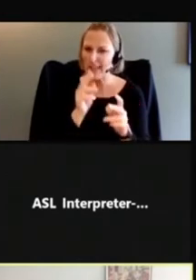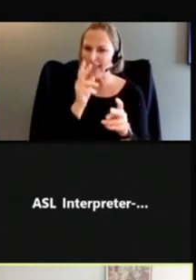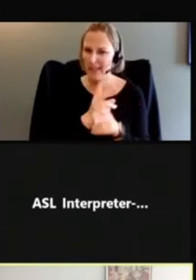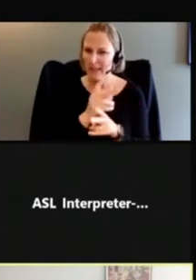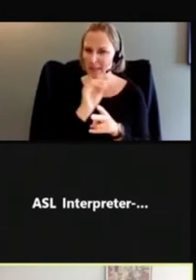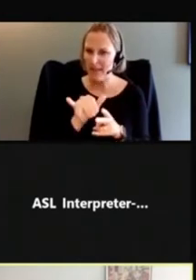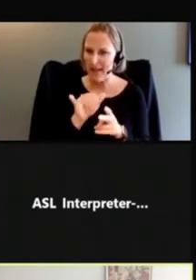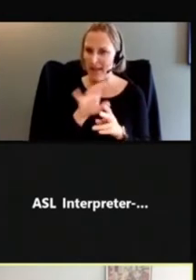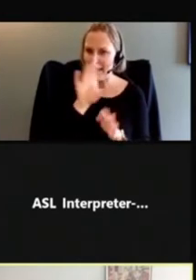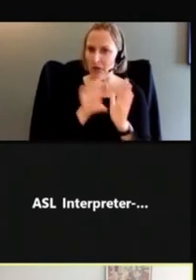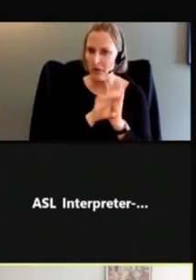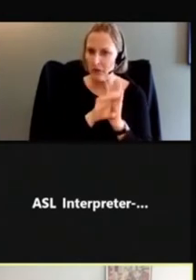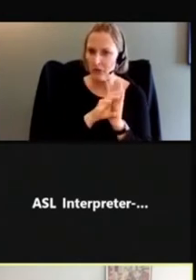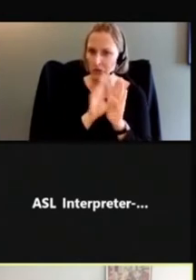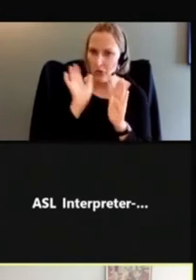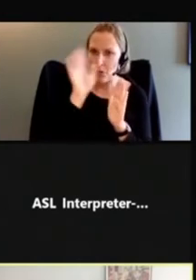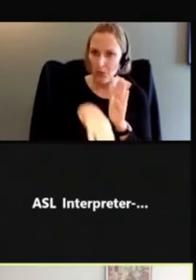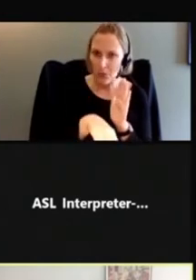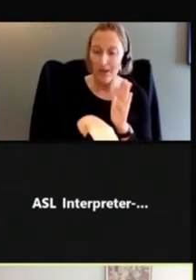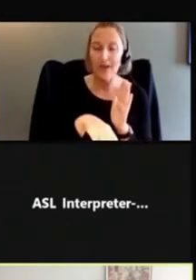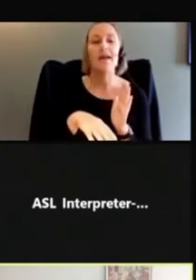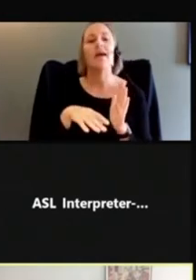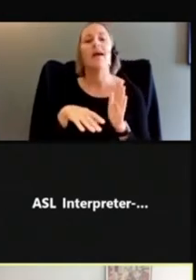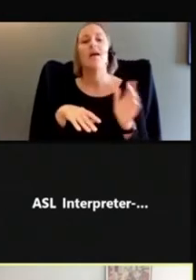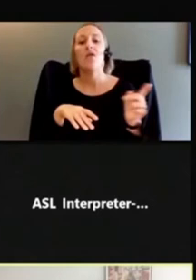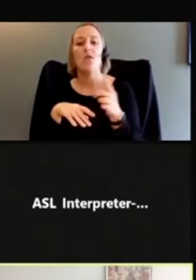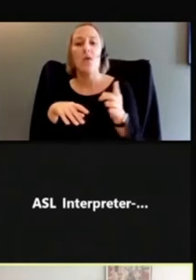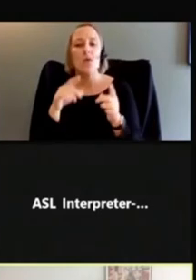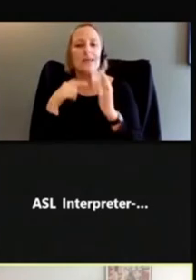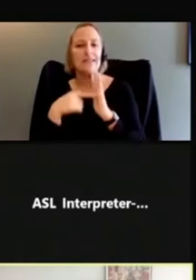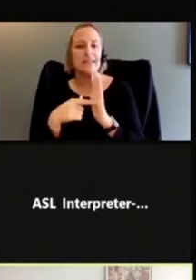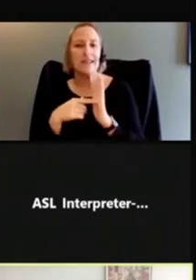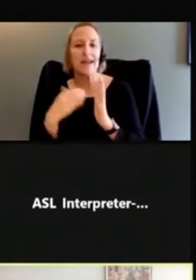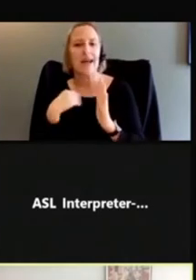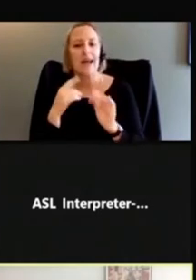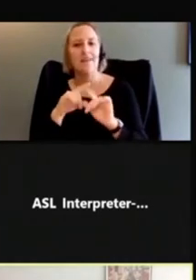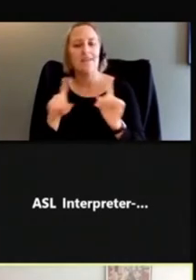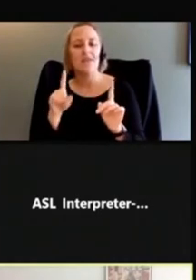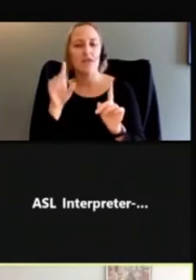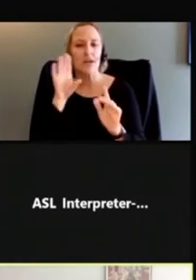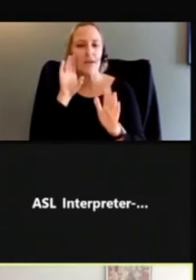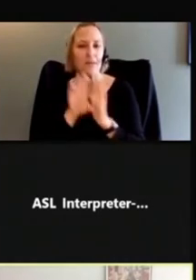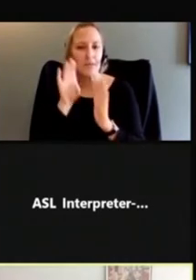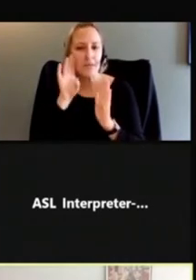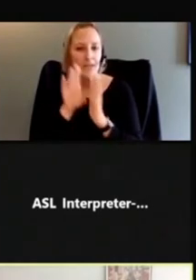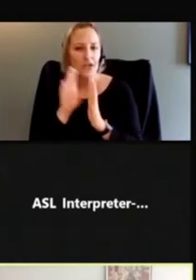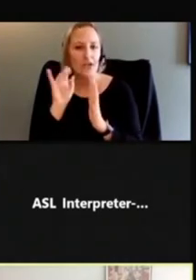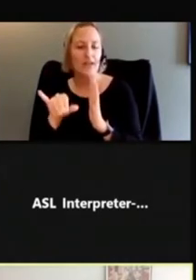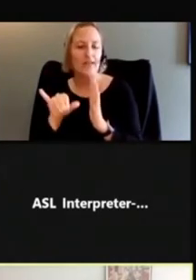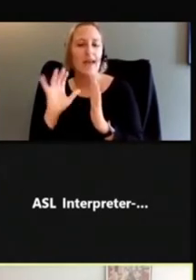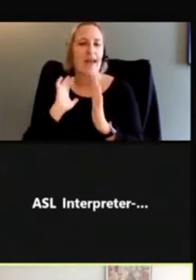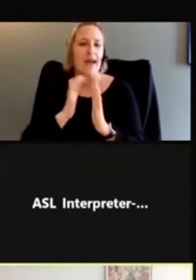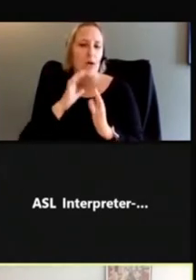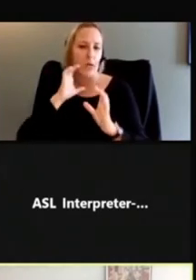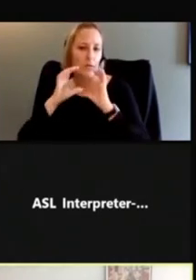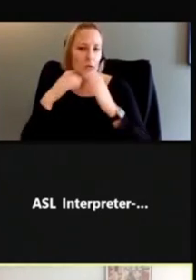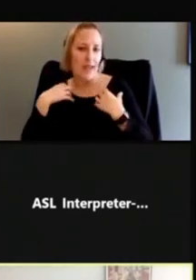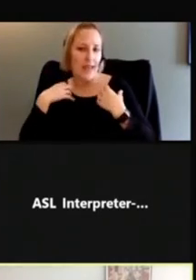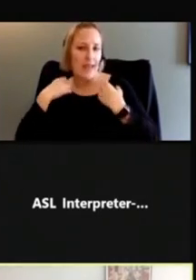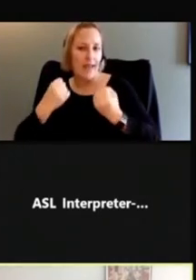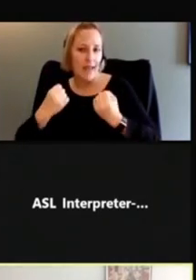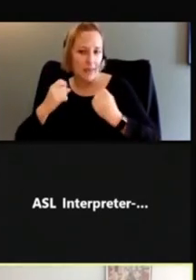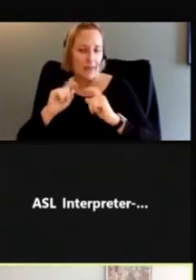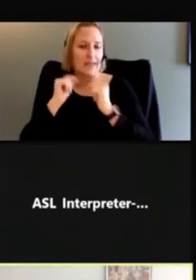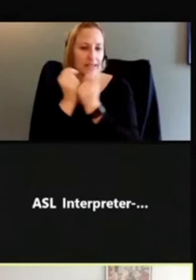in this example here, these are actually some icons that the Communicate Health team designed for SARA Alert,